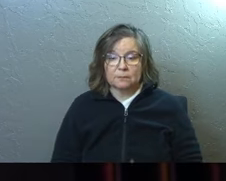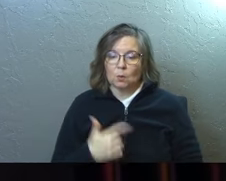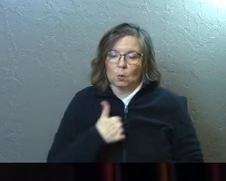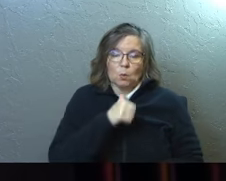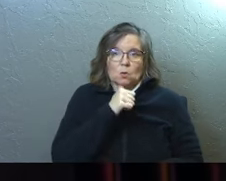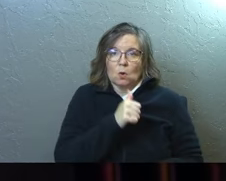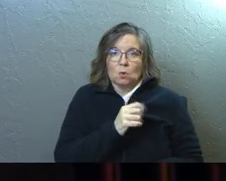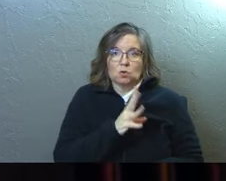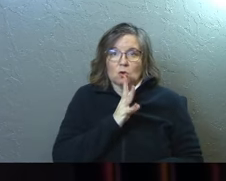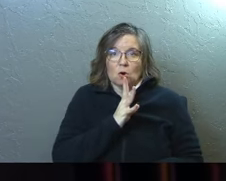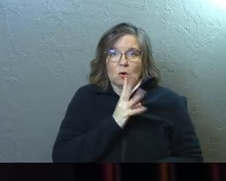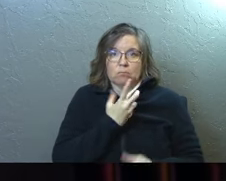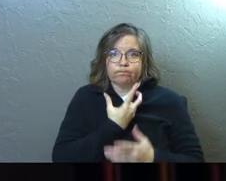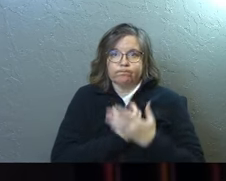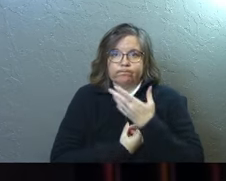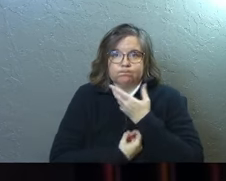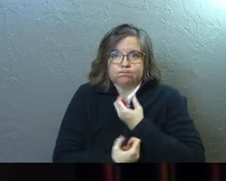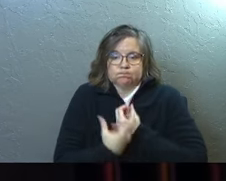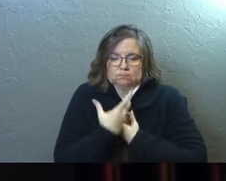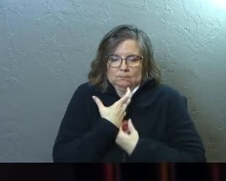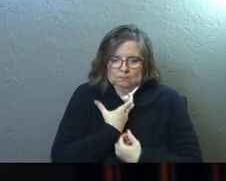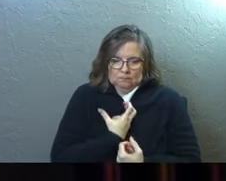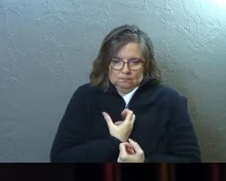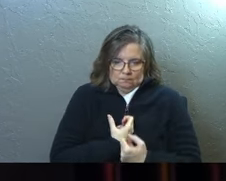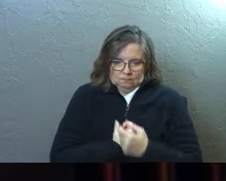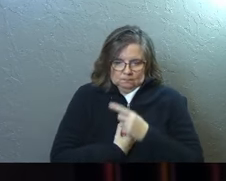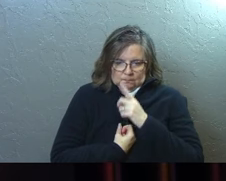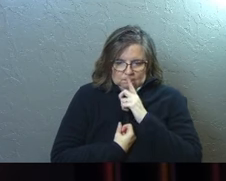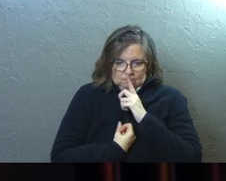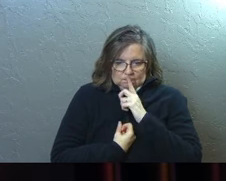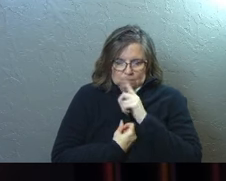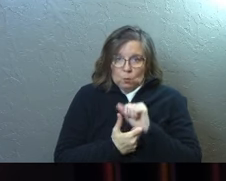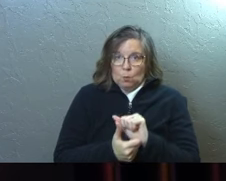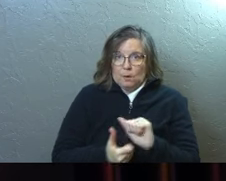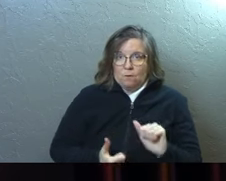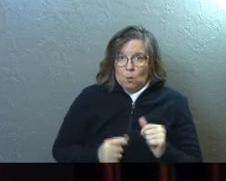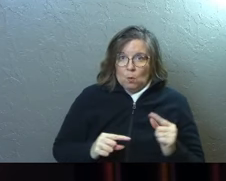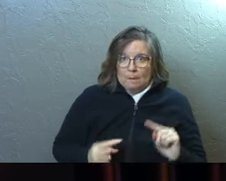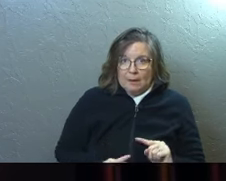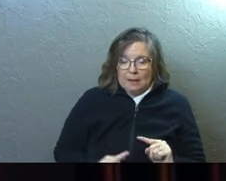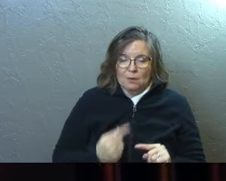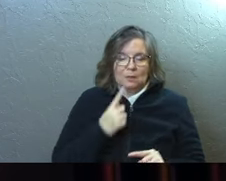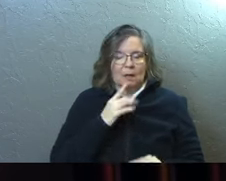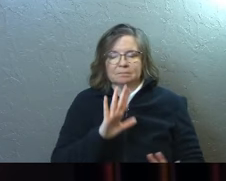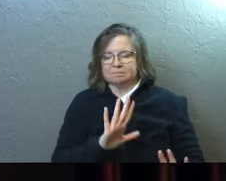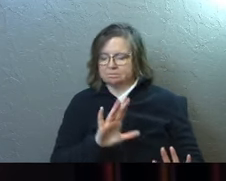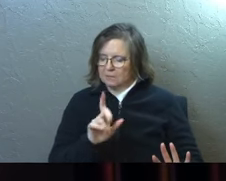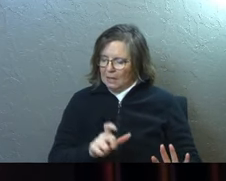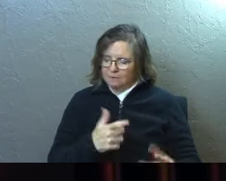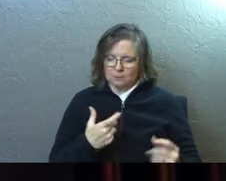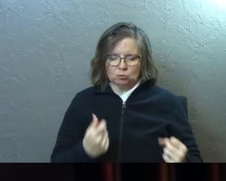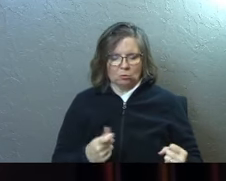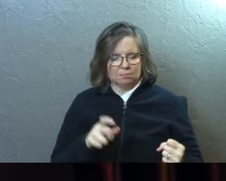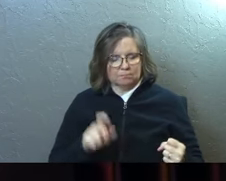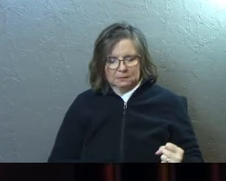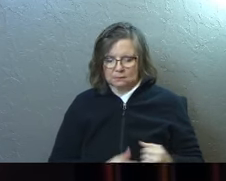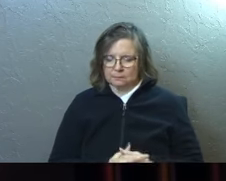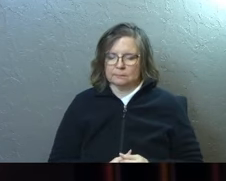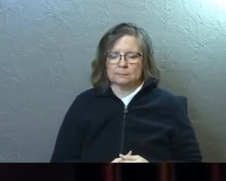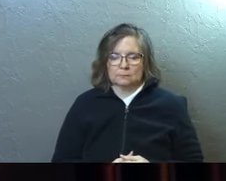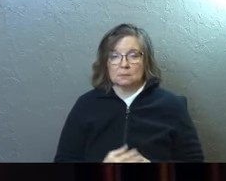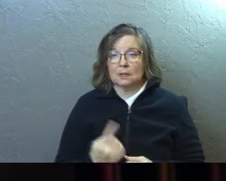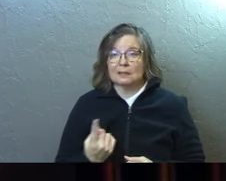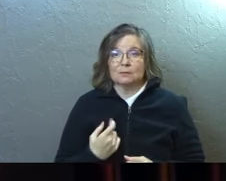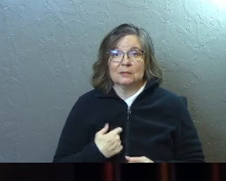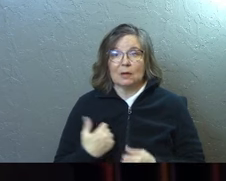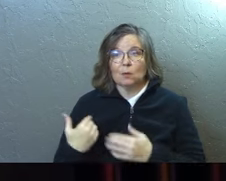We don't talk about it. We avoid the pain. We say things like, I've just got to be strong. And usually we say something